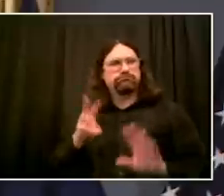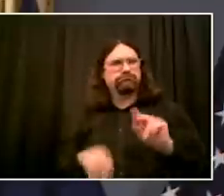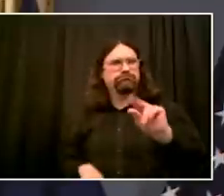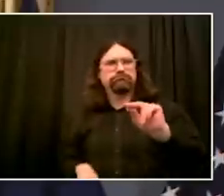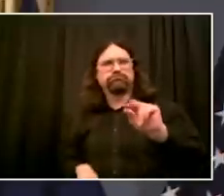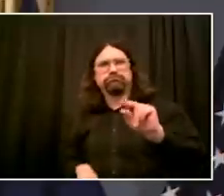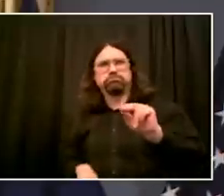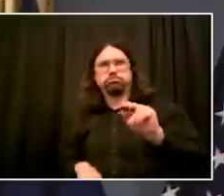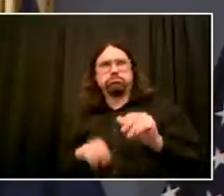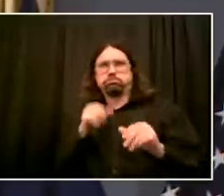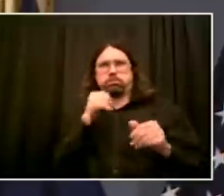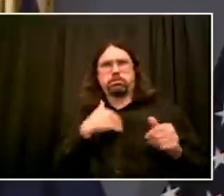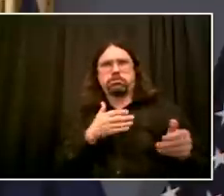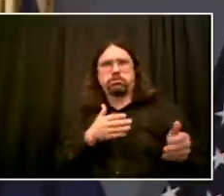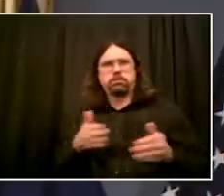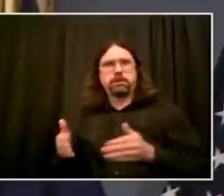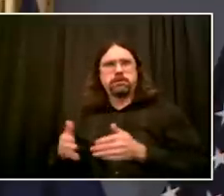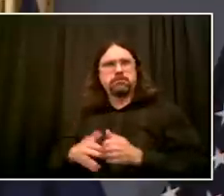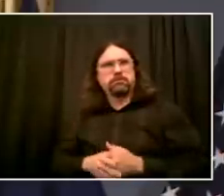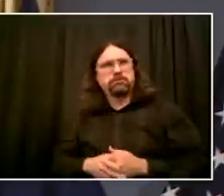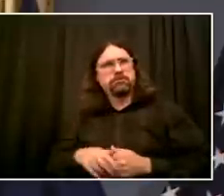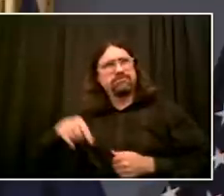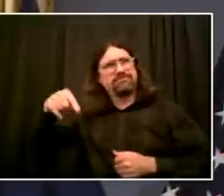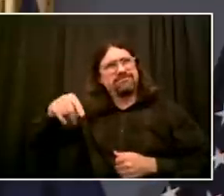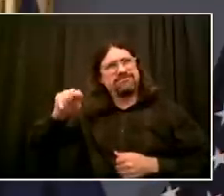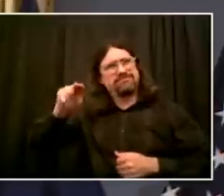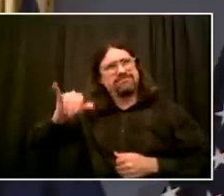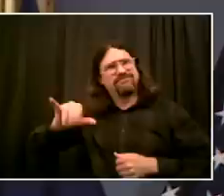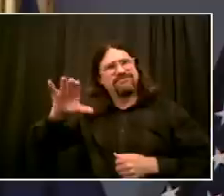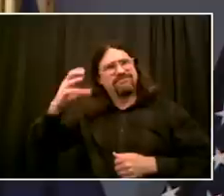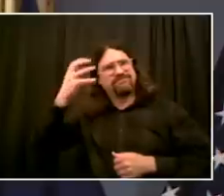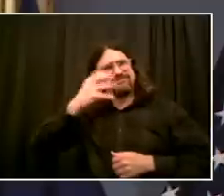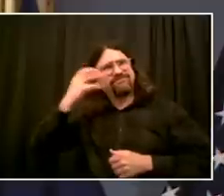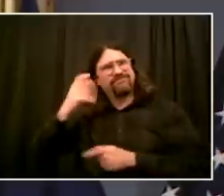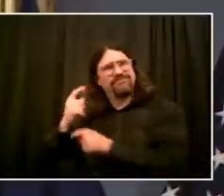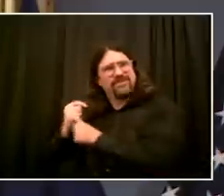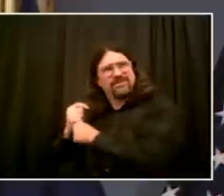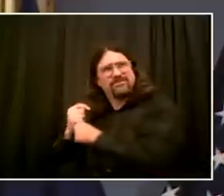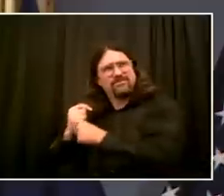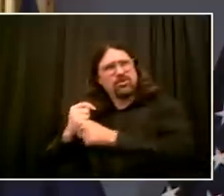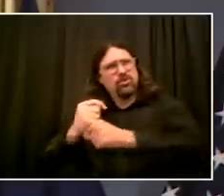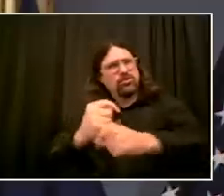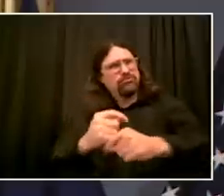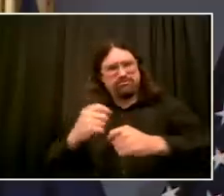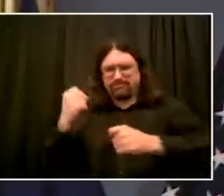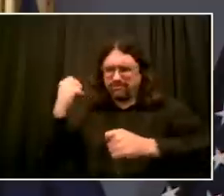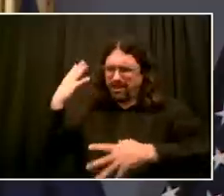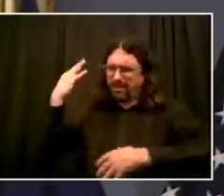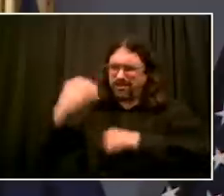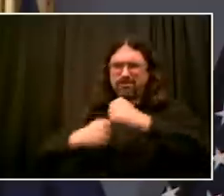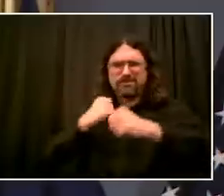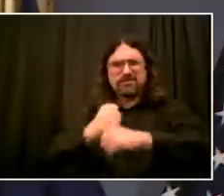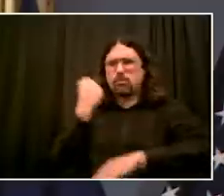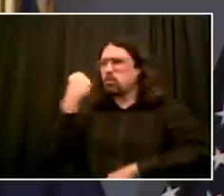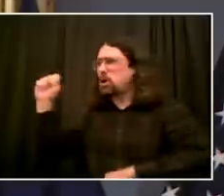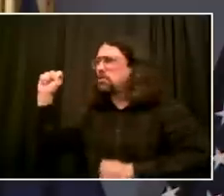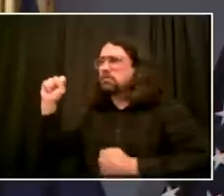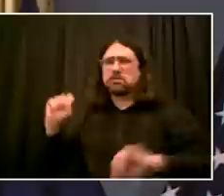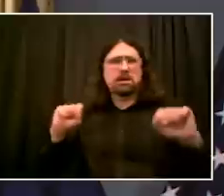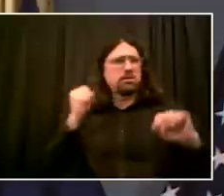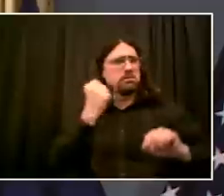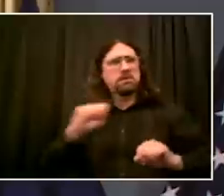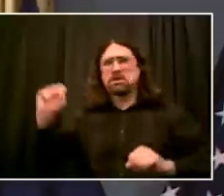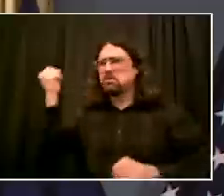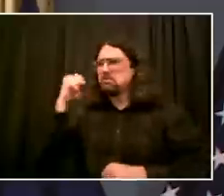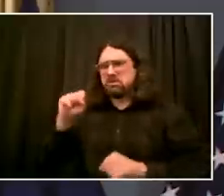strong tradition of the NYPD being able to manage peaceful protest. And, you know, you look around the country and look at the history,